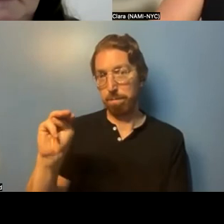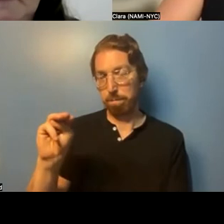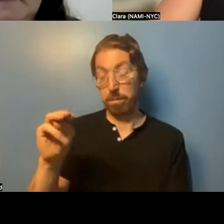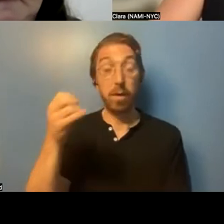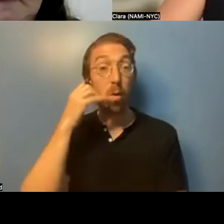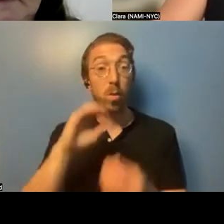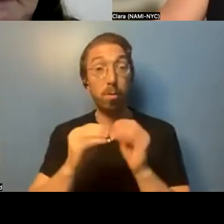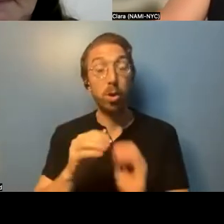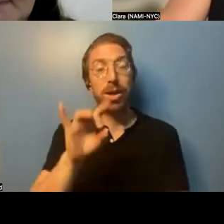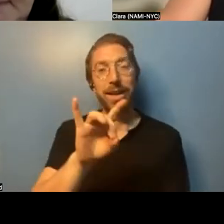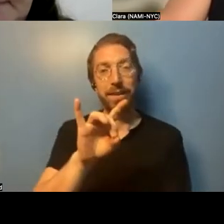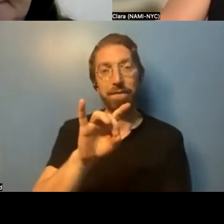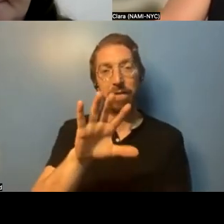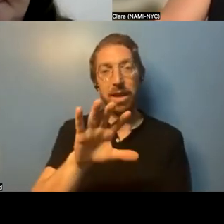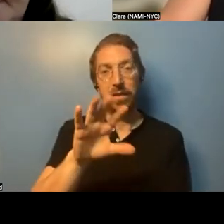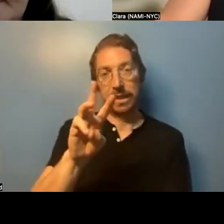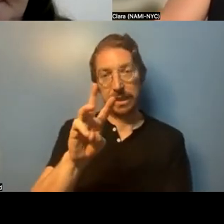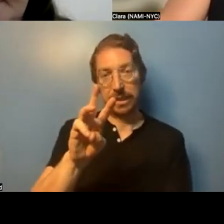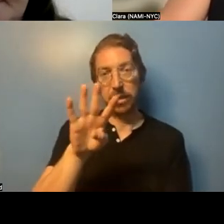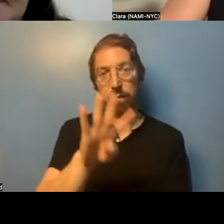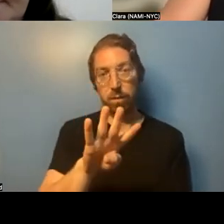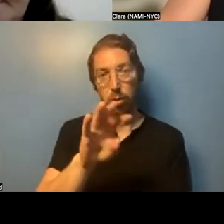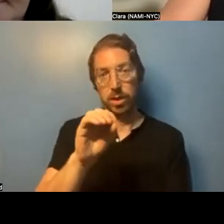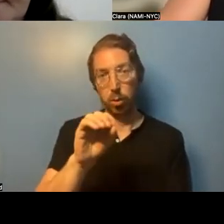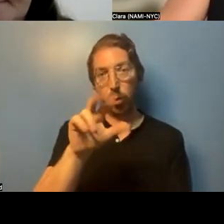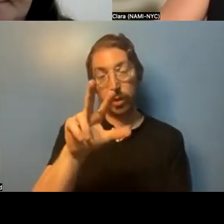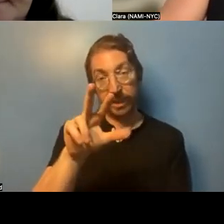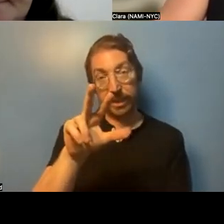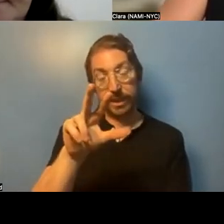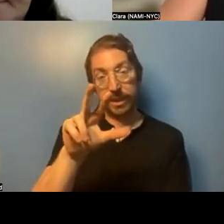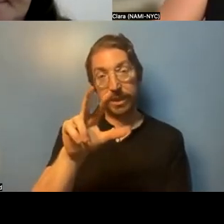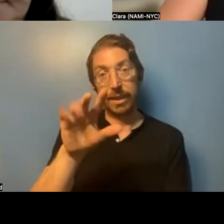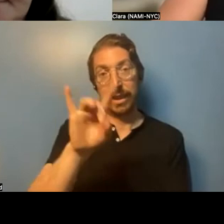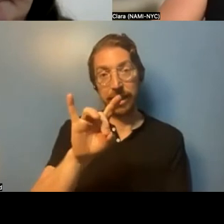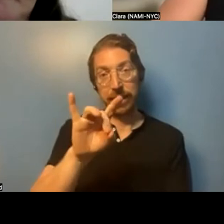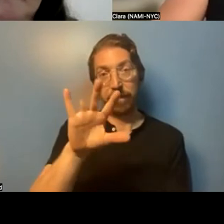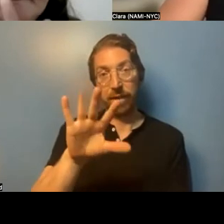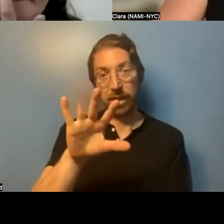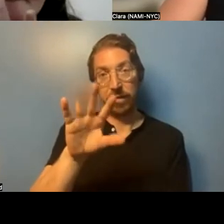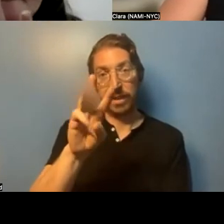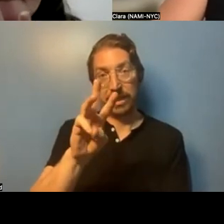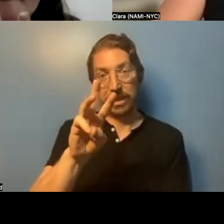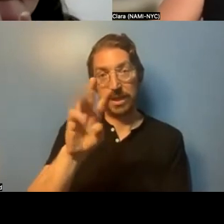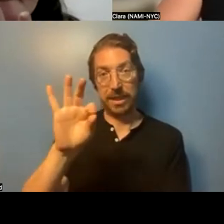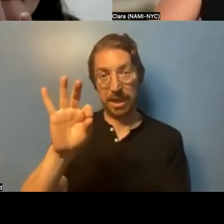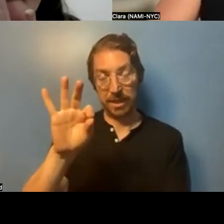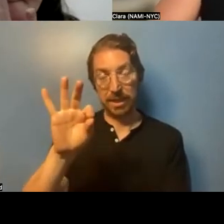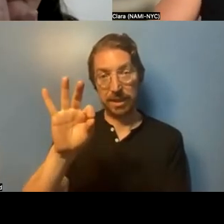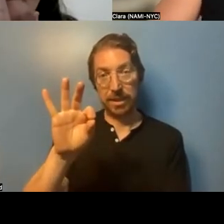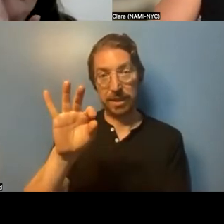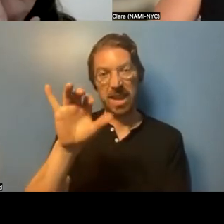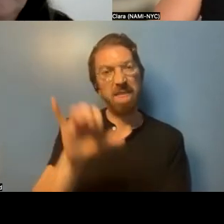856-403-8569. That's a